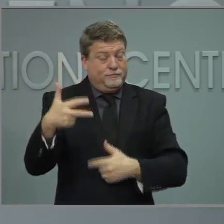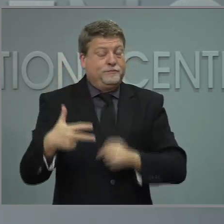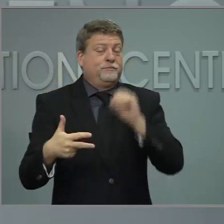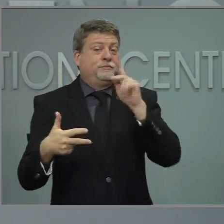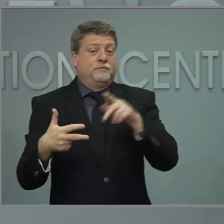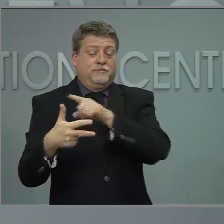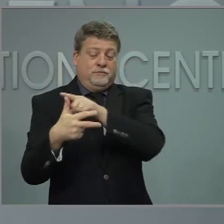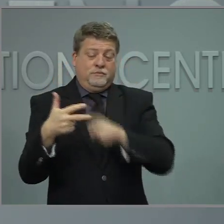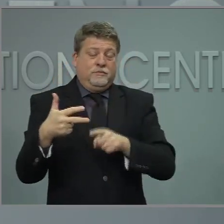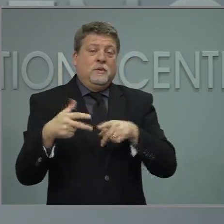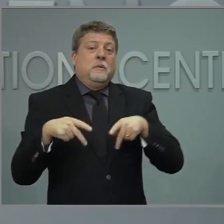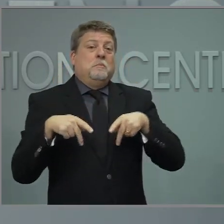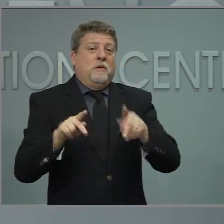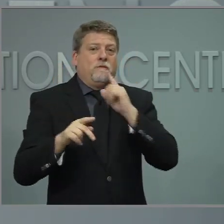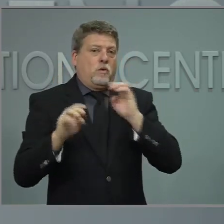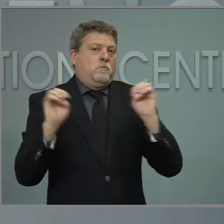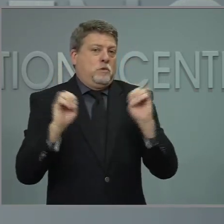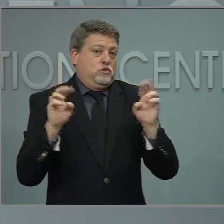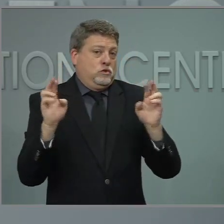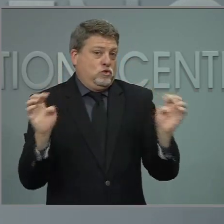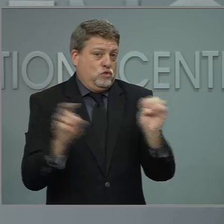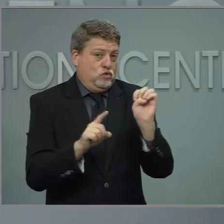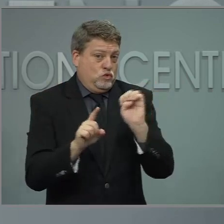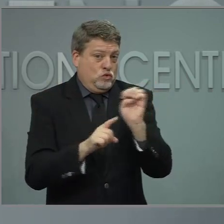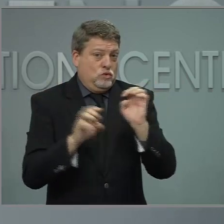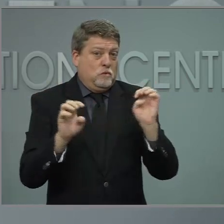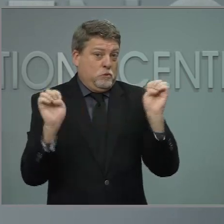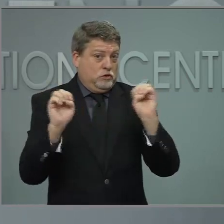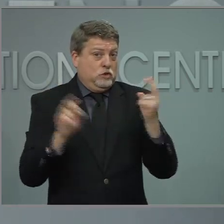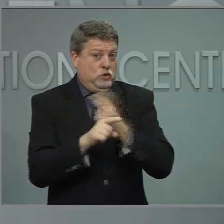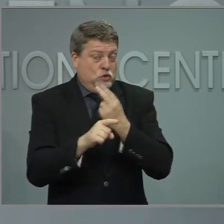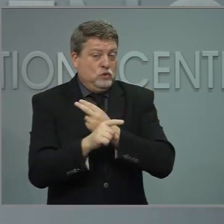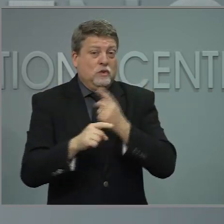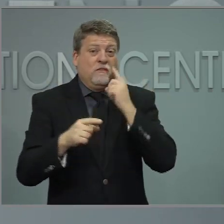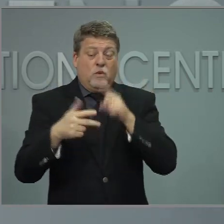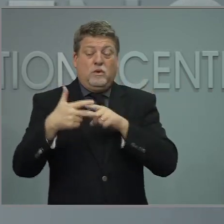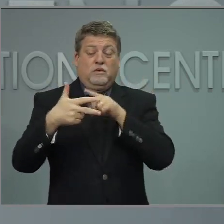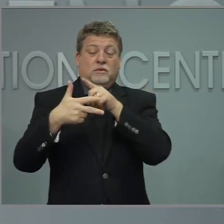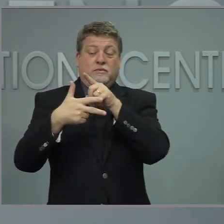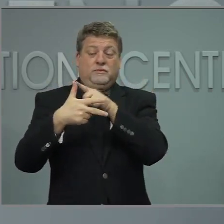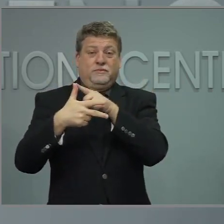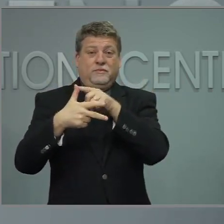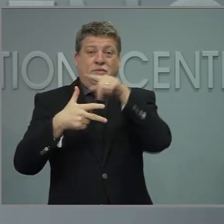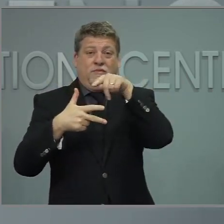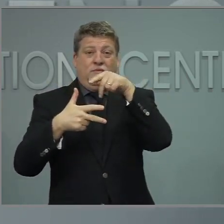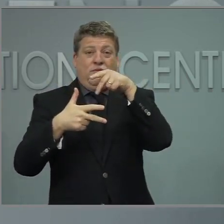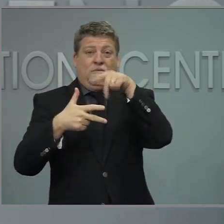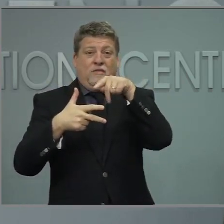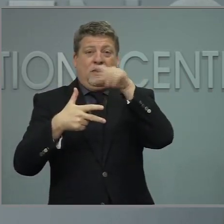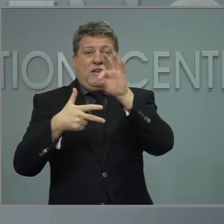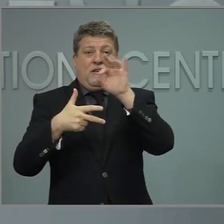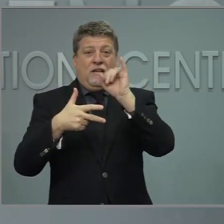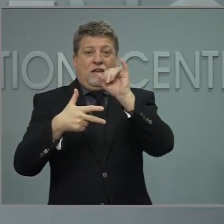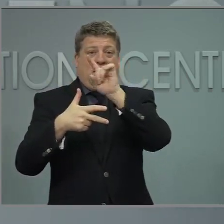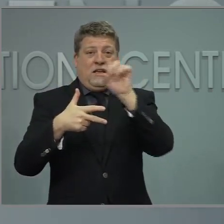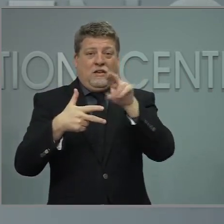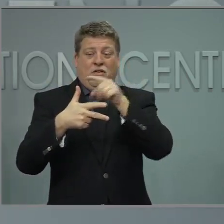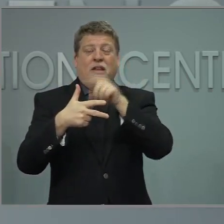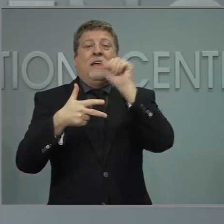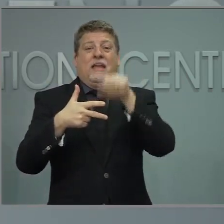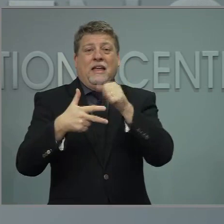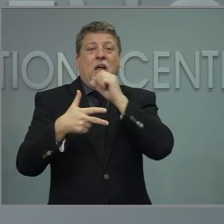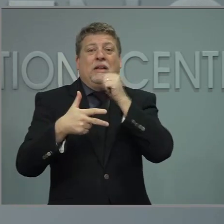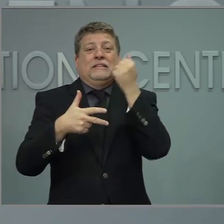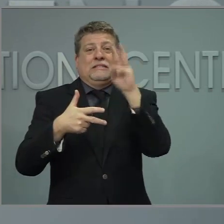emergency use in those that are 16 or 17. It's only the Pfizer vaccine that is authorized for 16 and